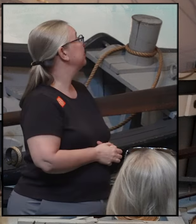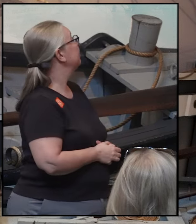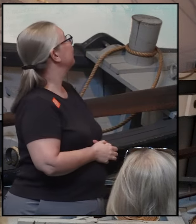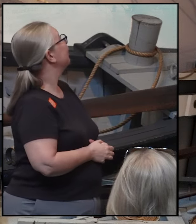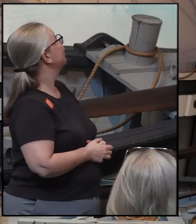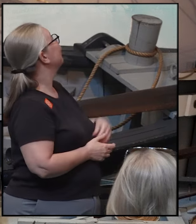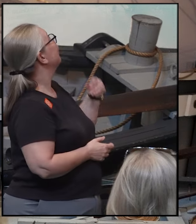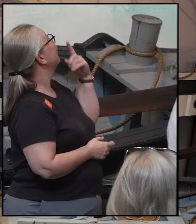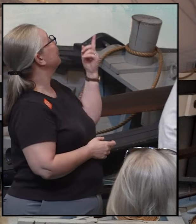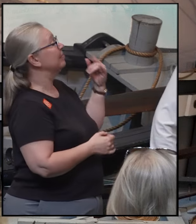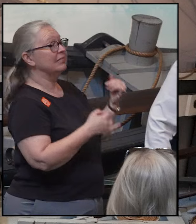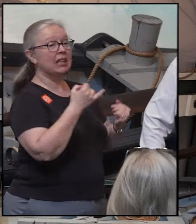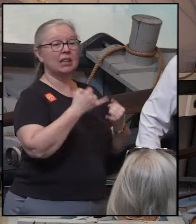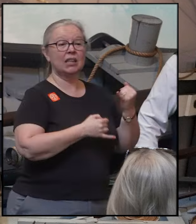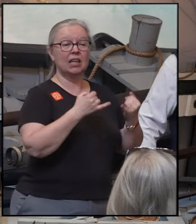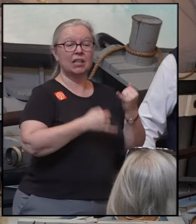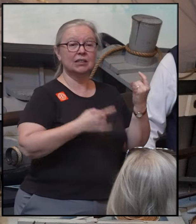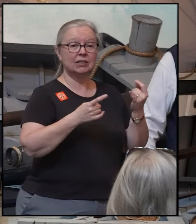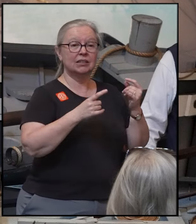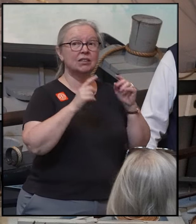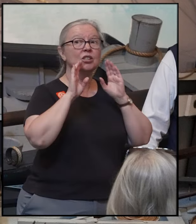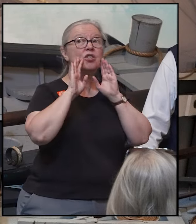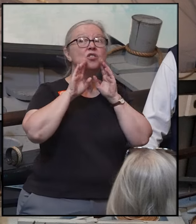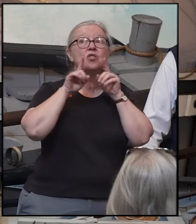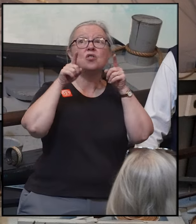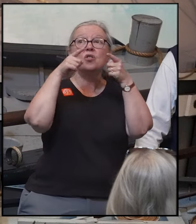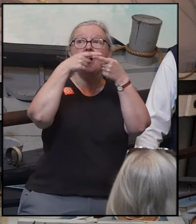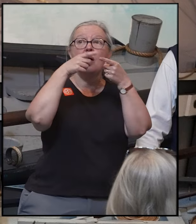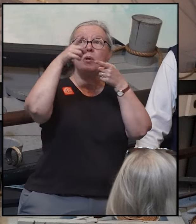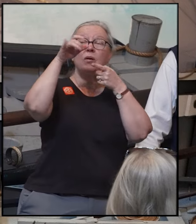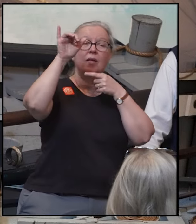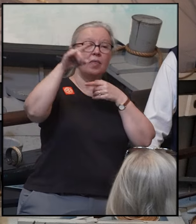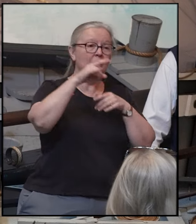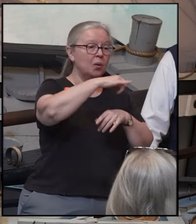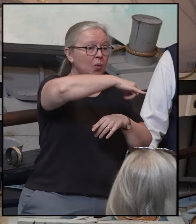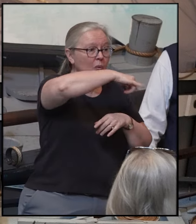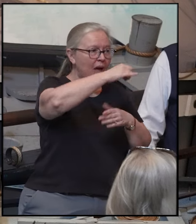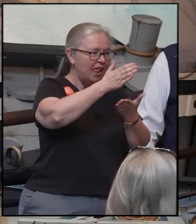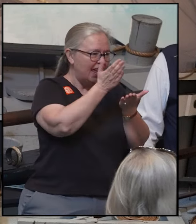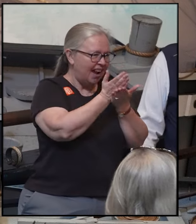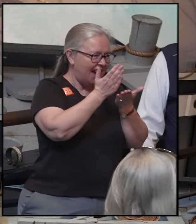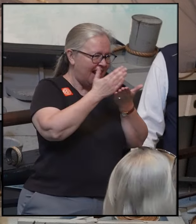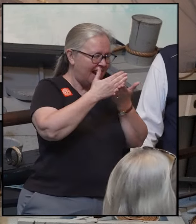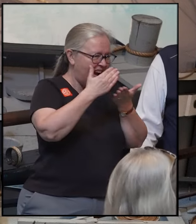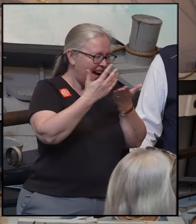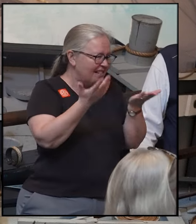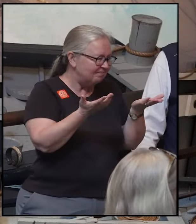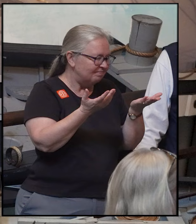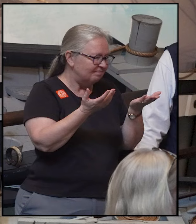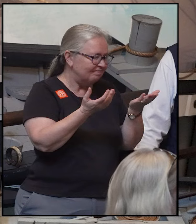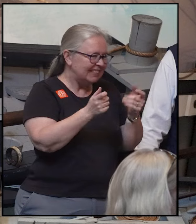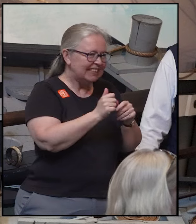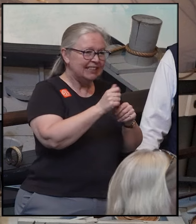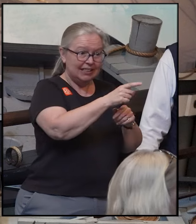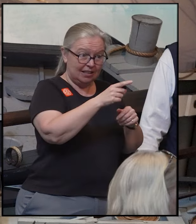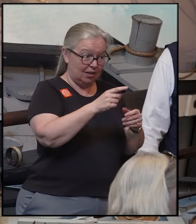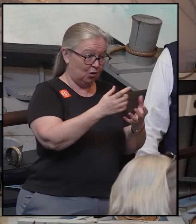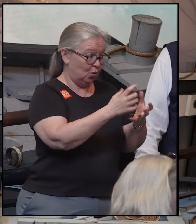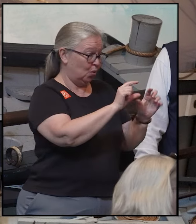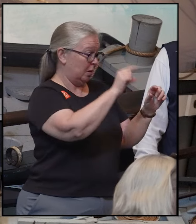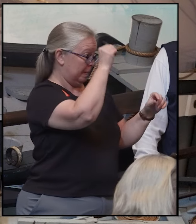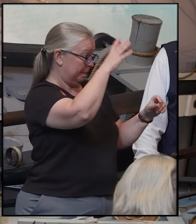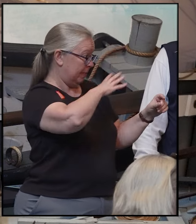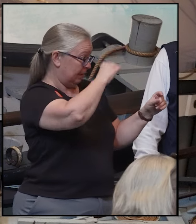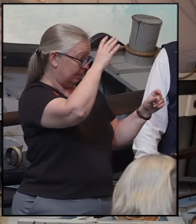The last thing we're going to do is bring up the jawbone of the whale and cut it into pieces, and we're going to give each member of the